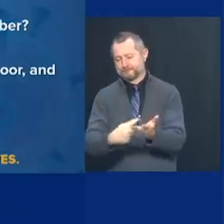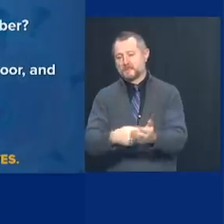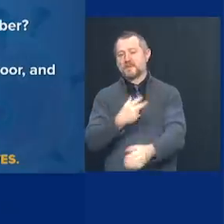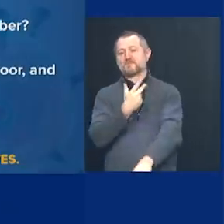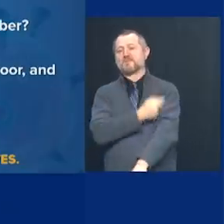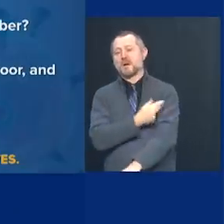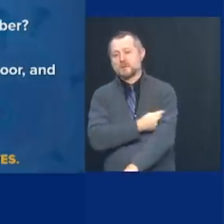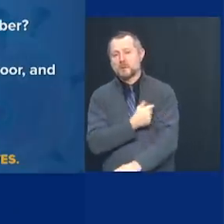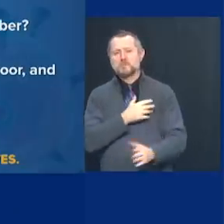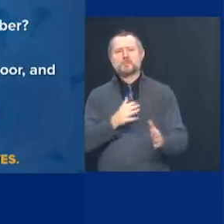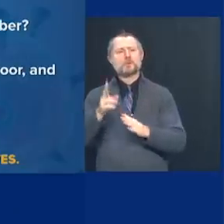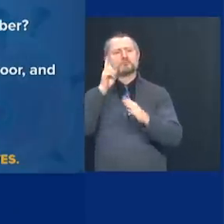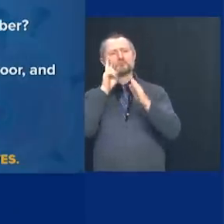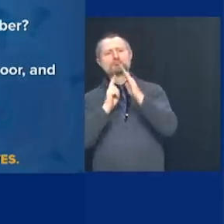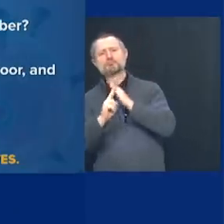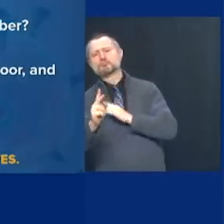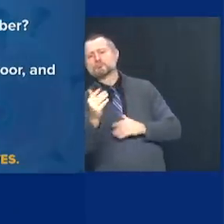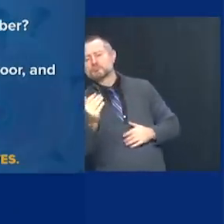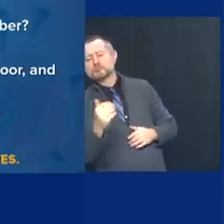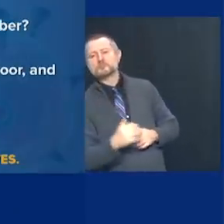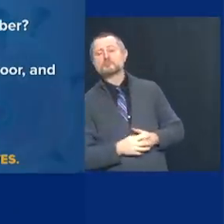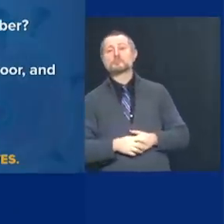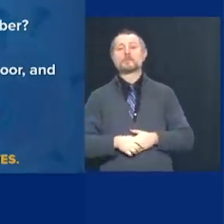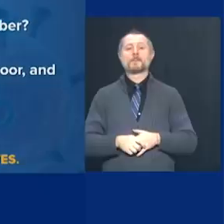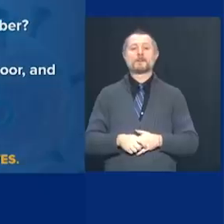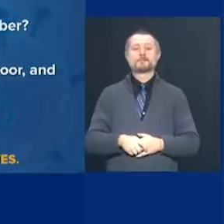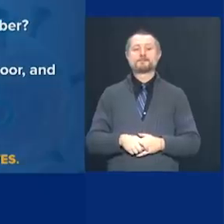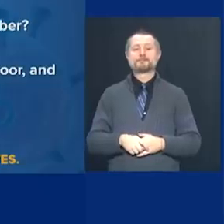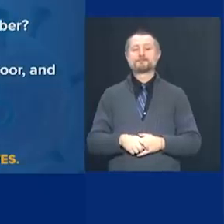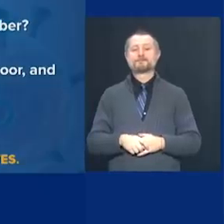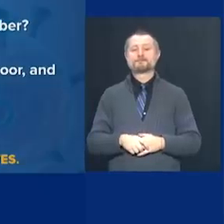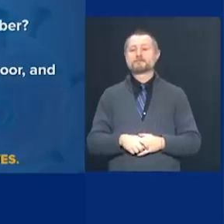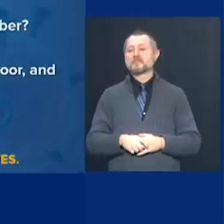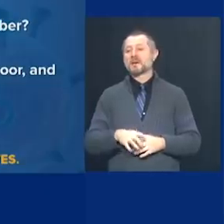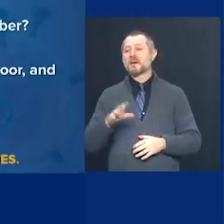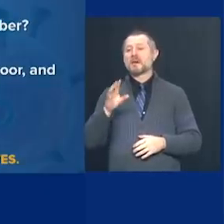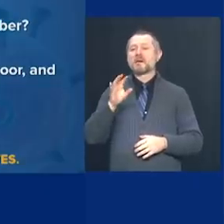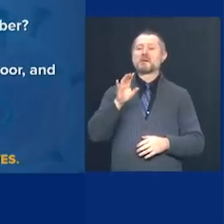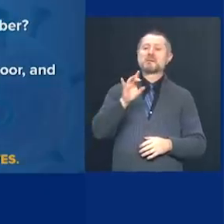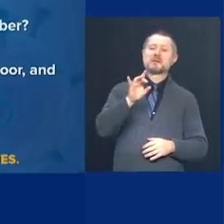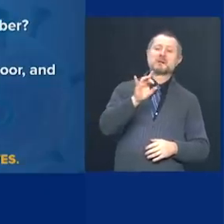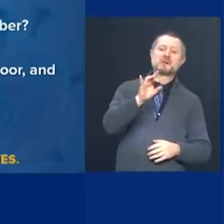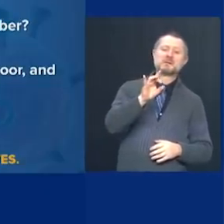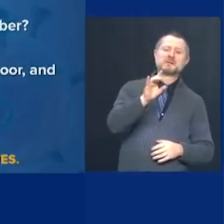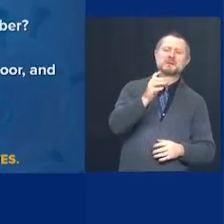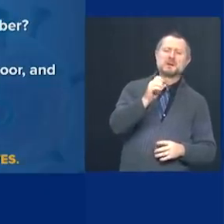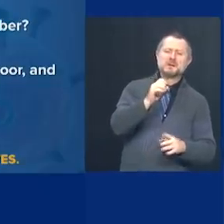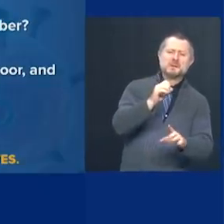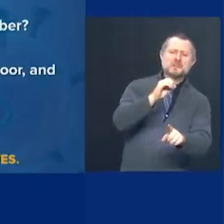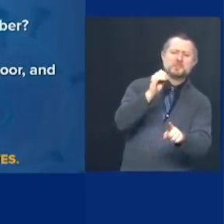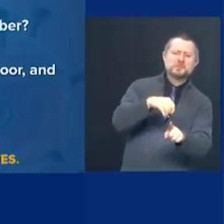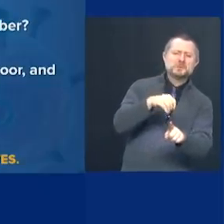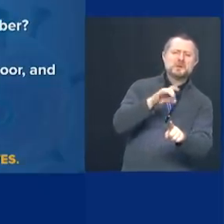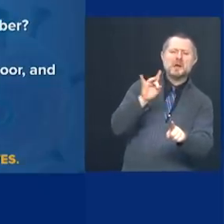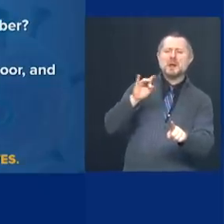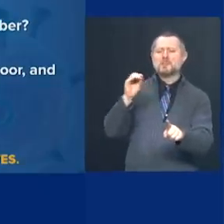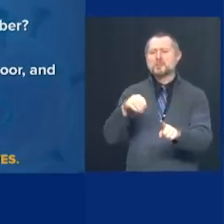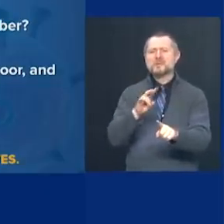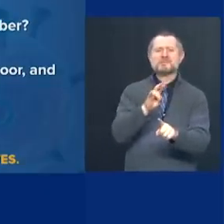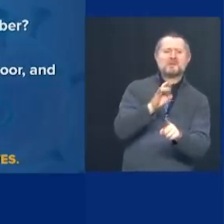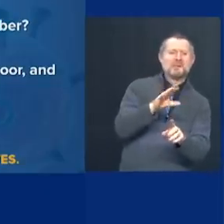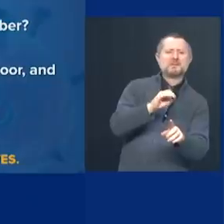75, 80 percent is going to be very hard to reach. New